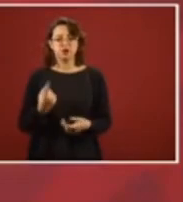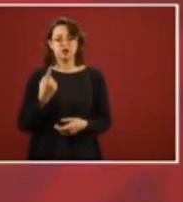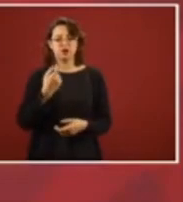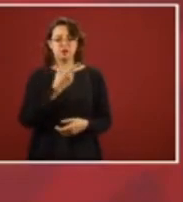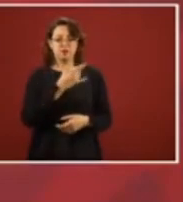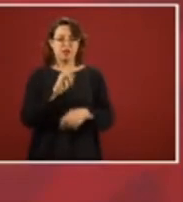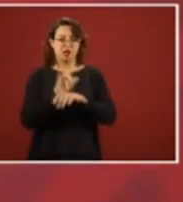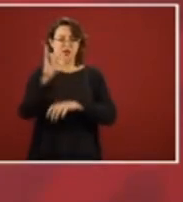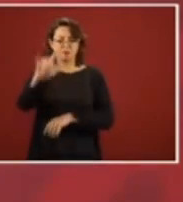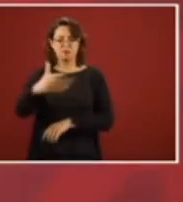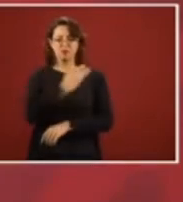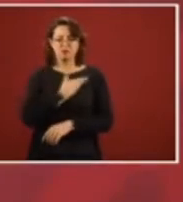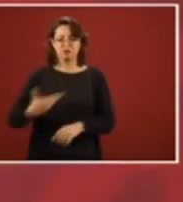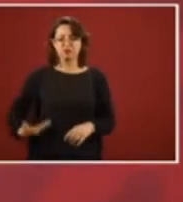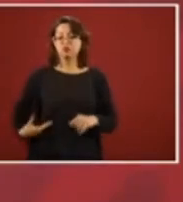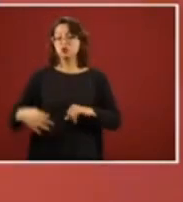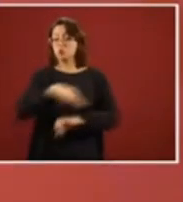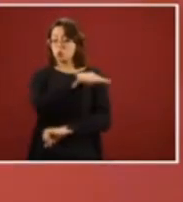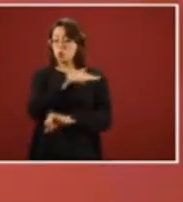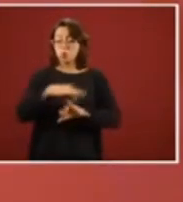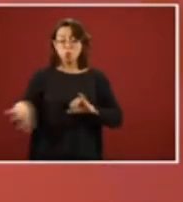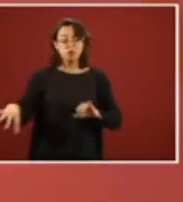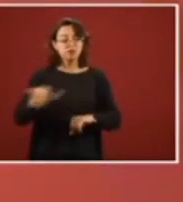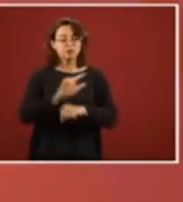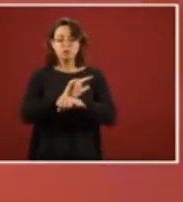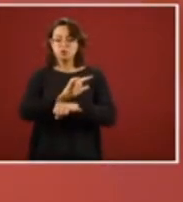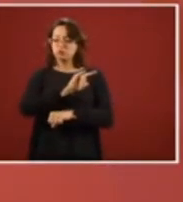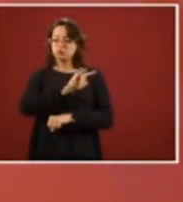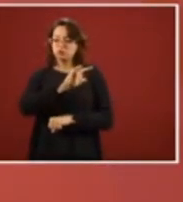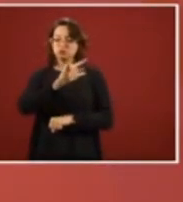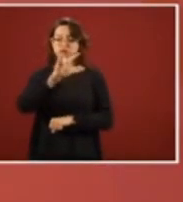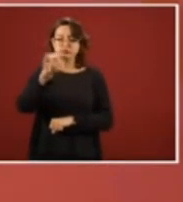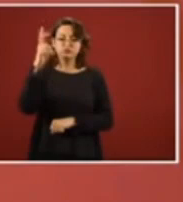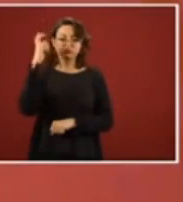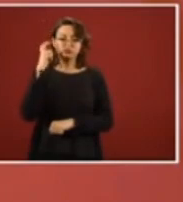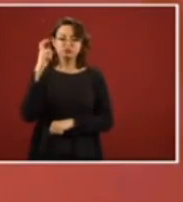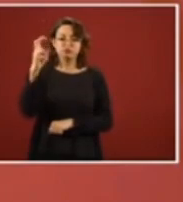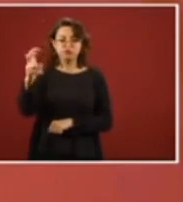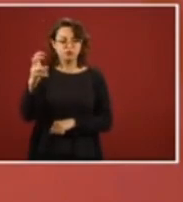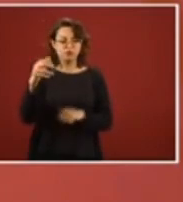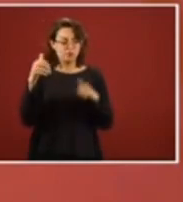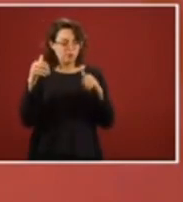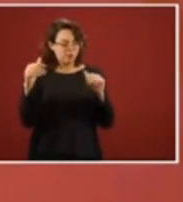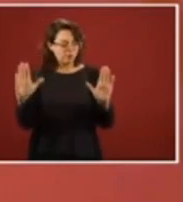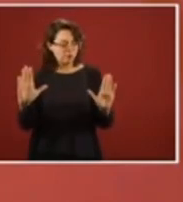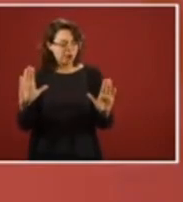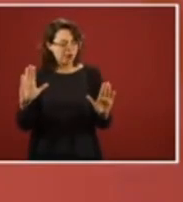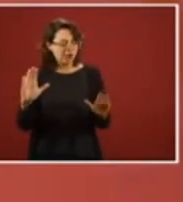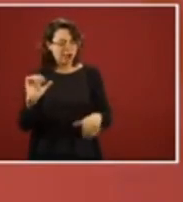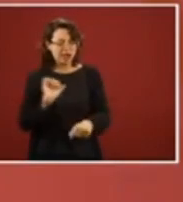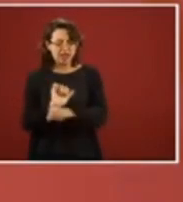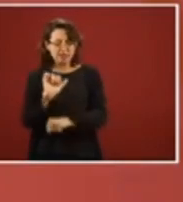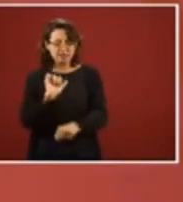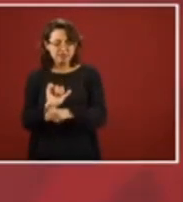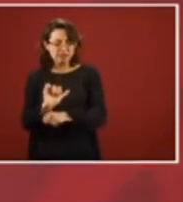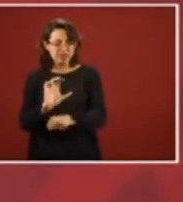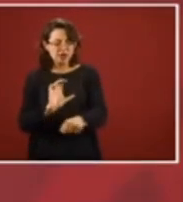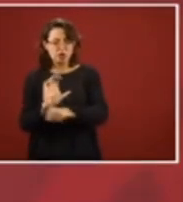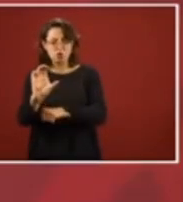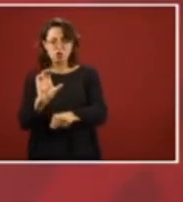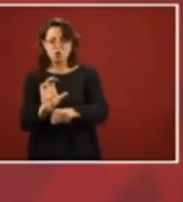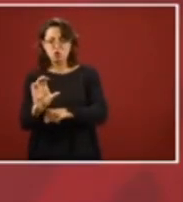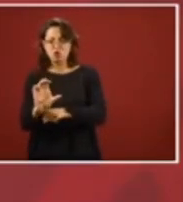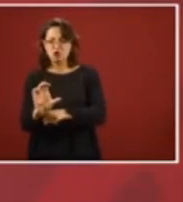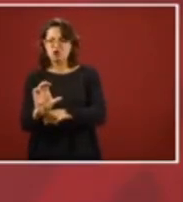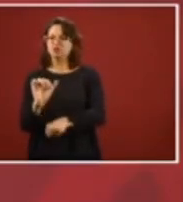Do you recall that last flight that was done in the presidential airplane? I think Argentina or